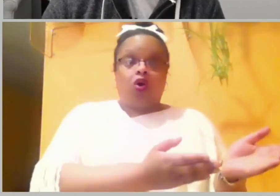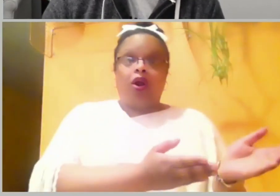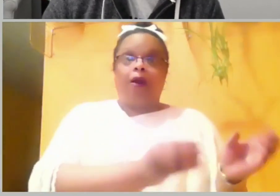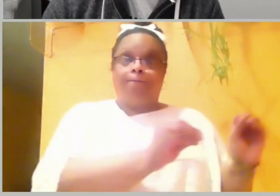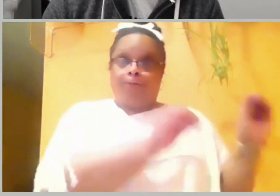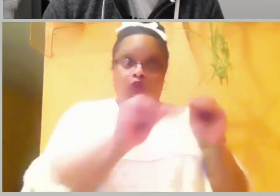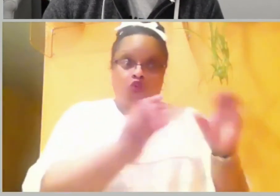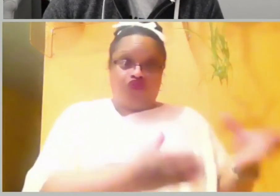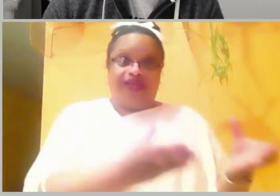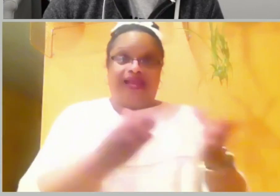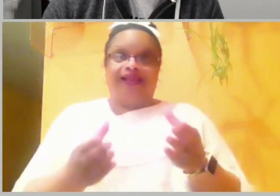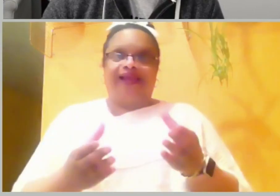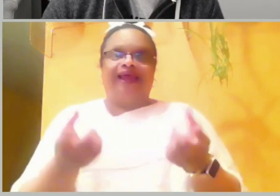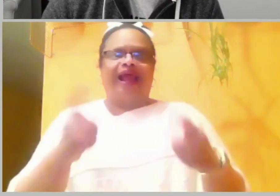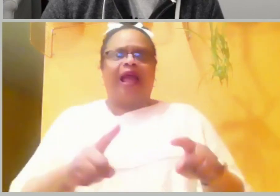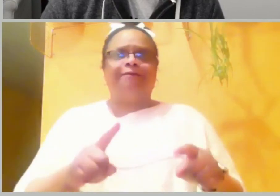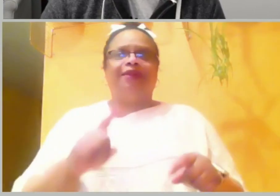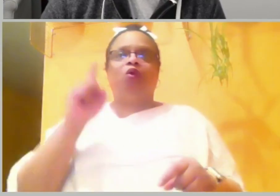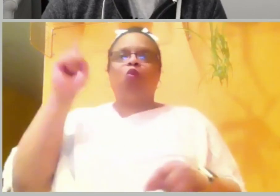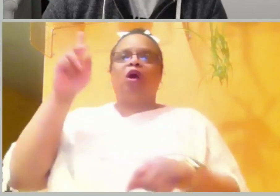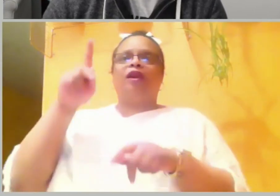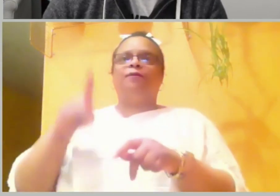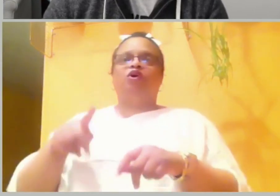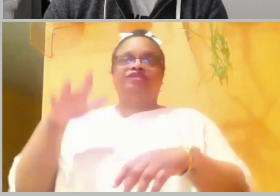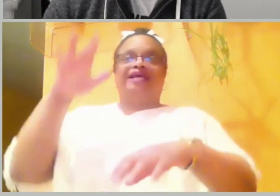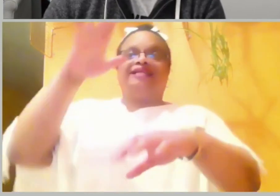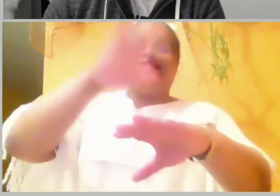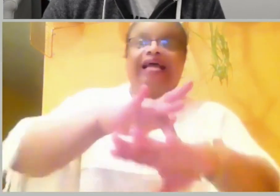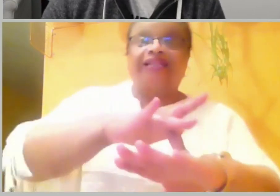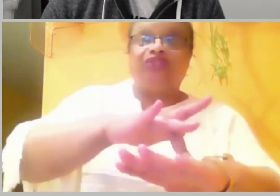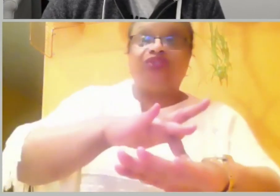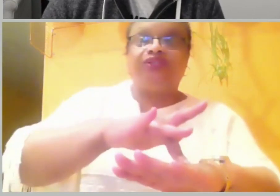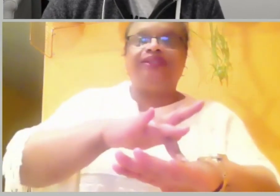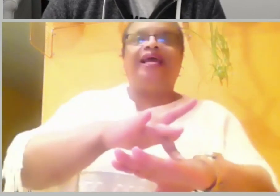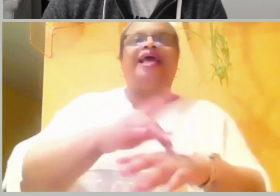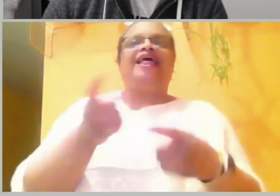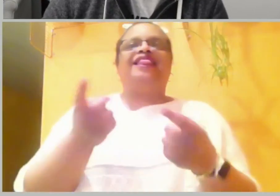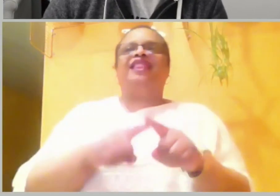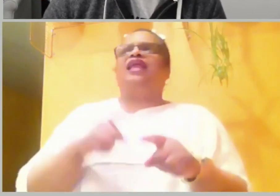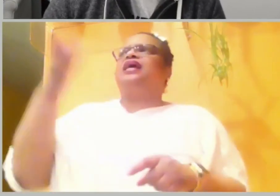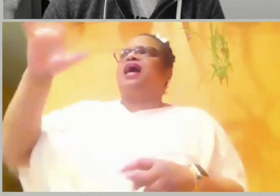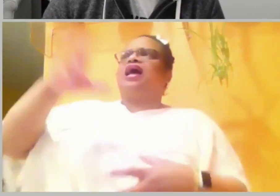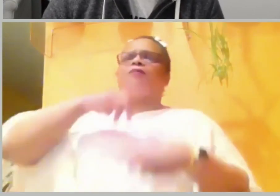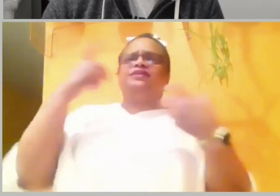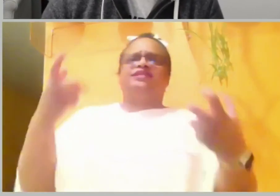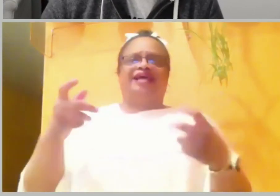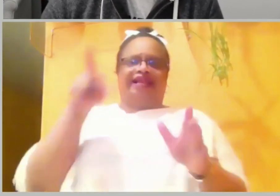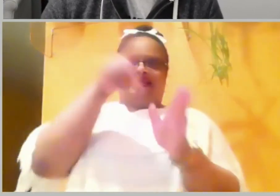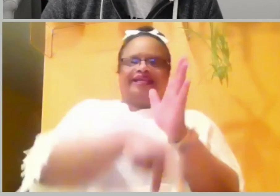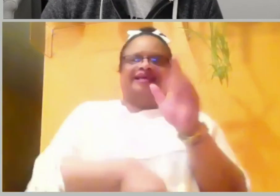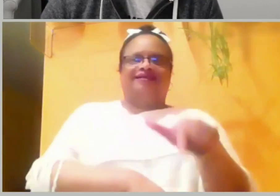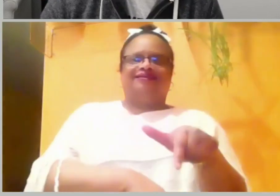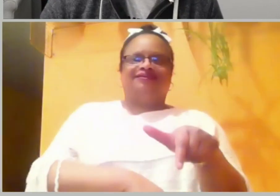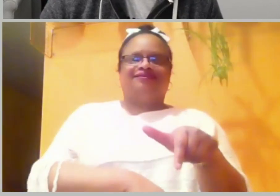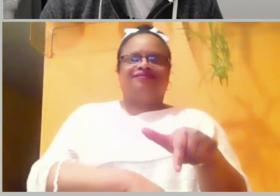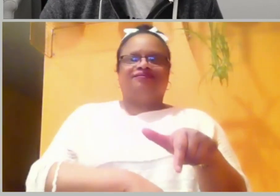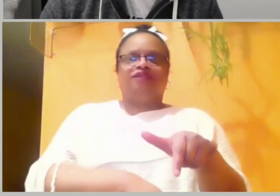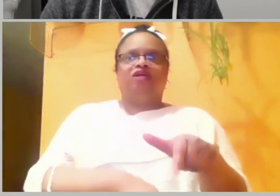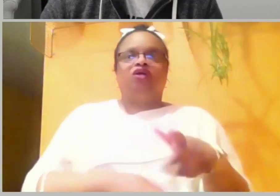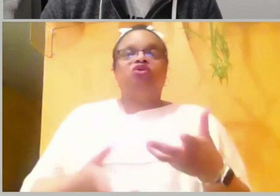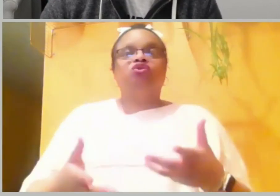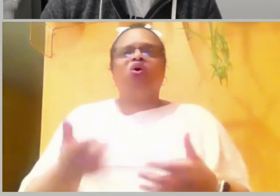this situation. So mistake number one, first of all, the Ark was not to be carried on a cart.